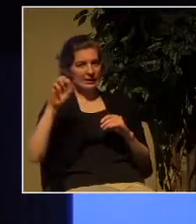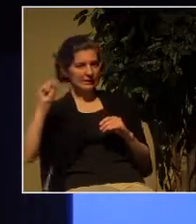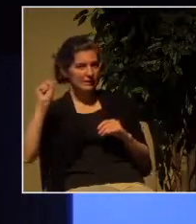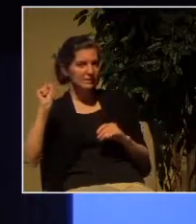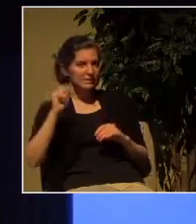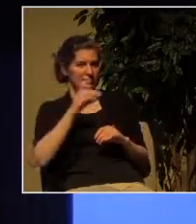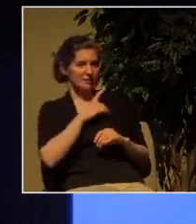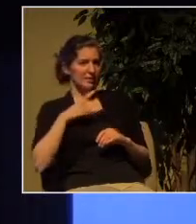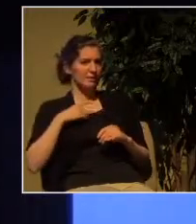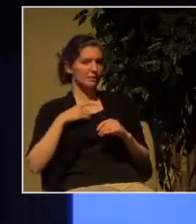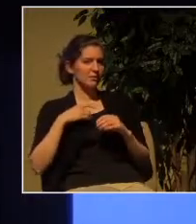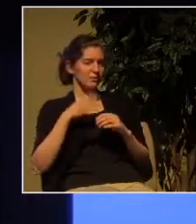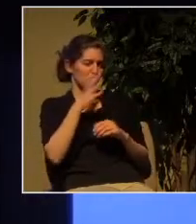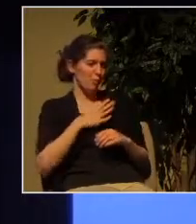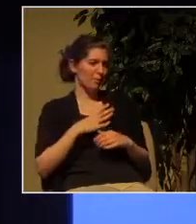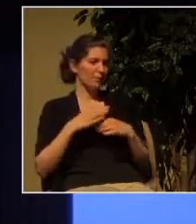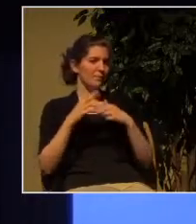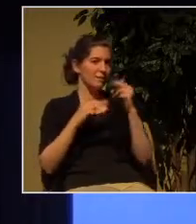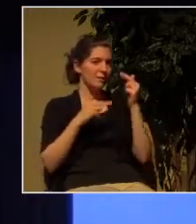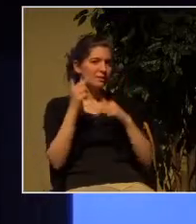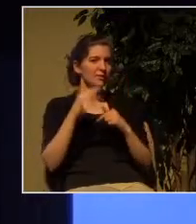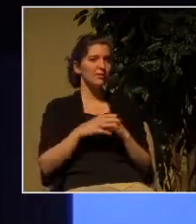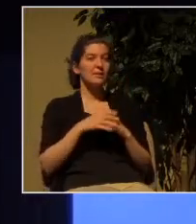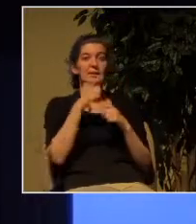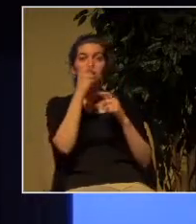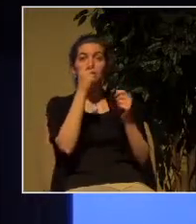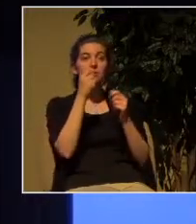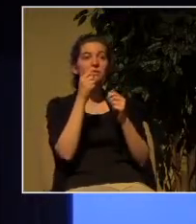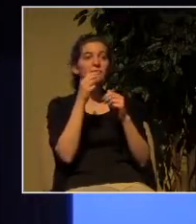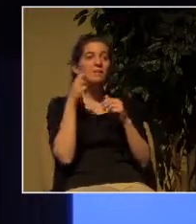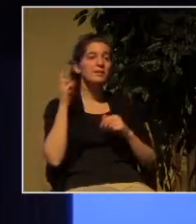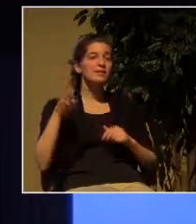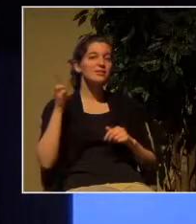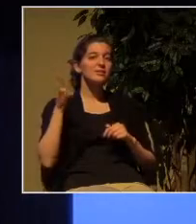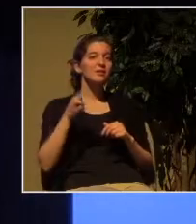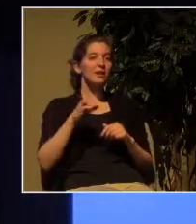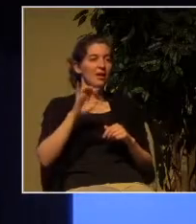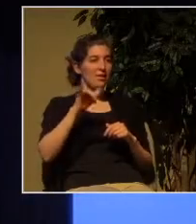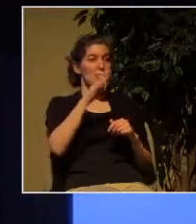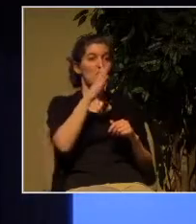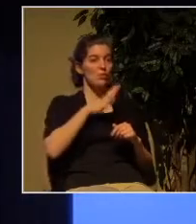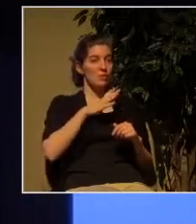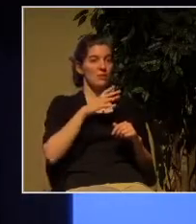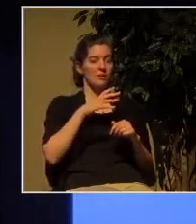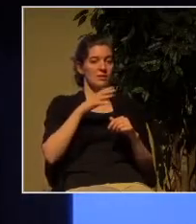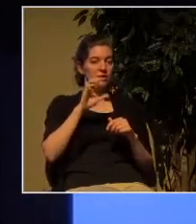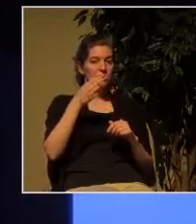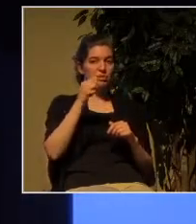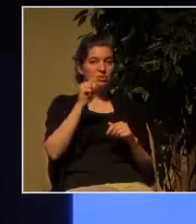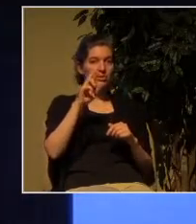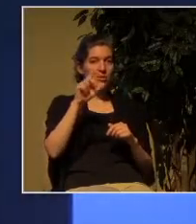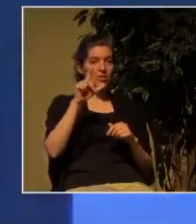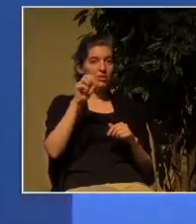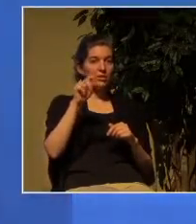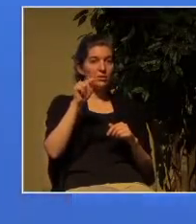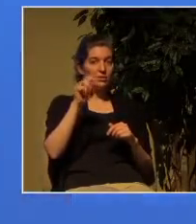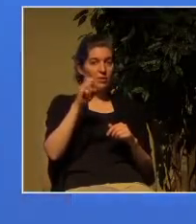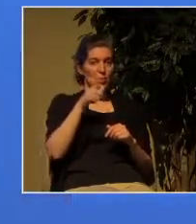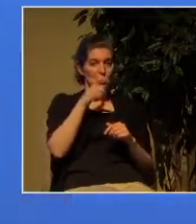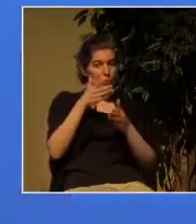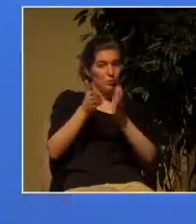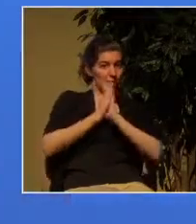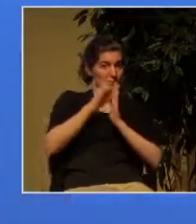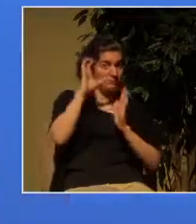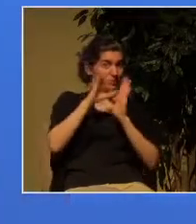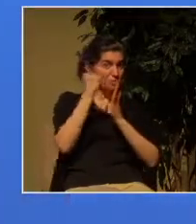Charlotte Rylan was instrumental in building a place in Stuttgart an